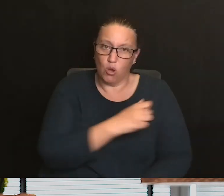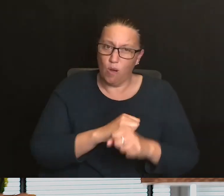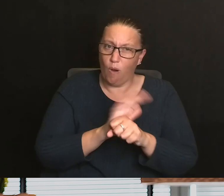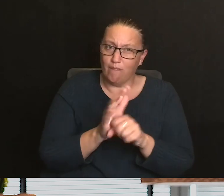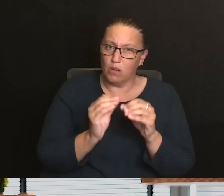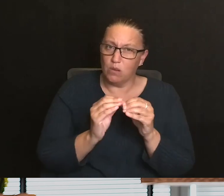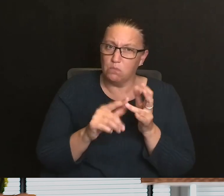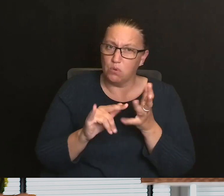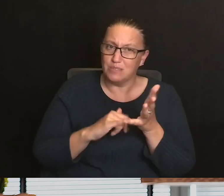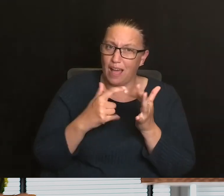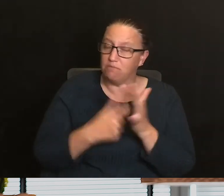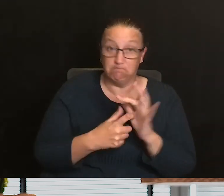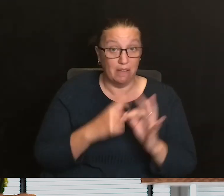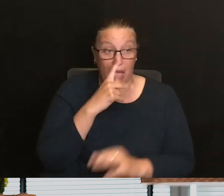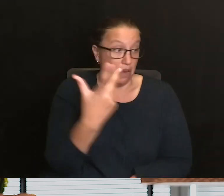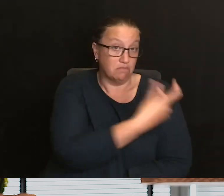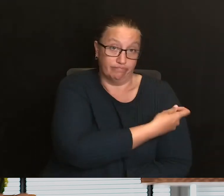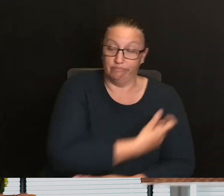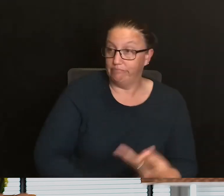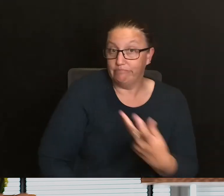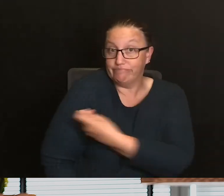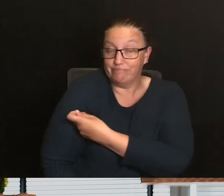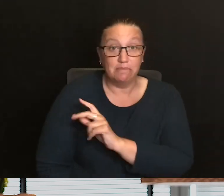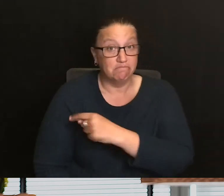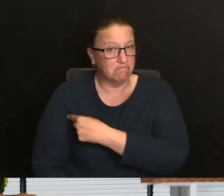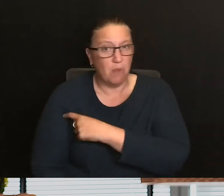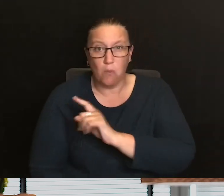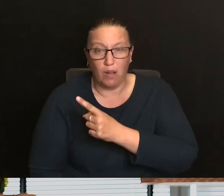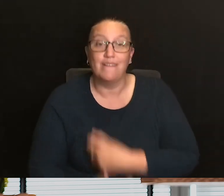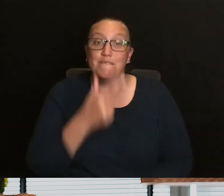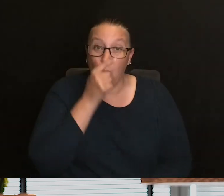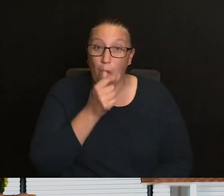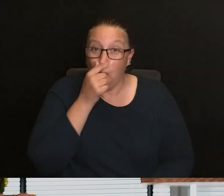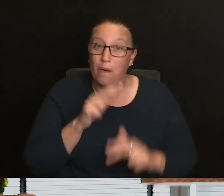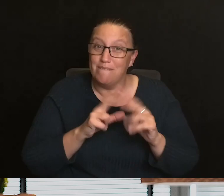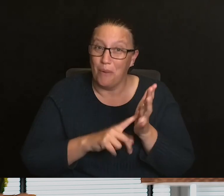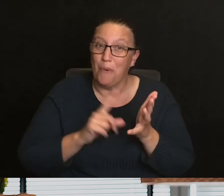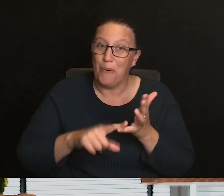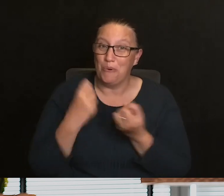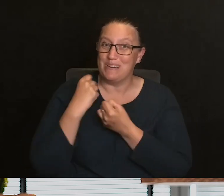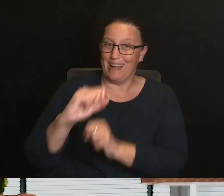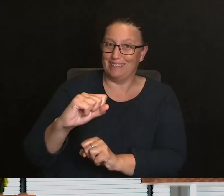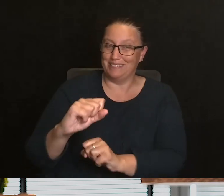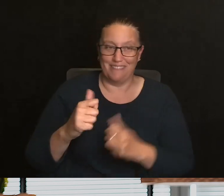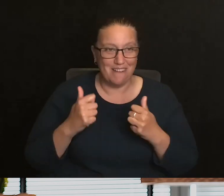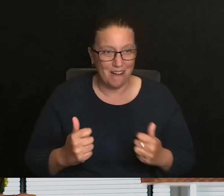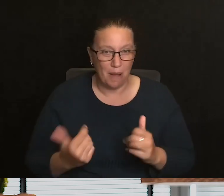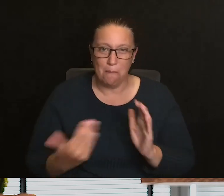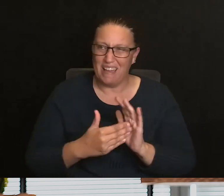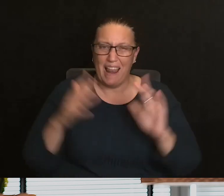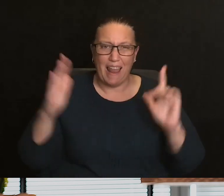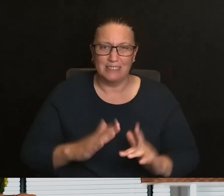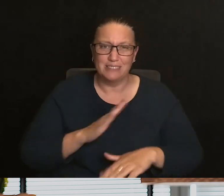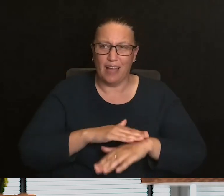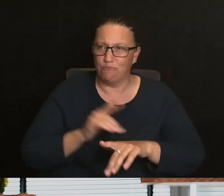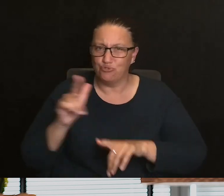yourself a second trip to your vaccination provider. The added protection of COVID-19 boosters and flu vaccines